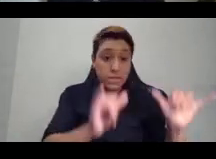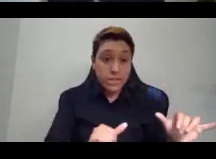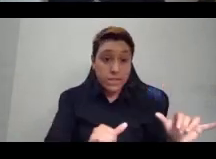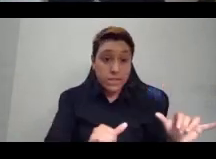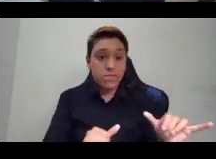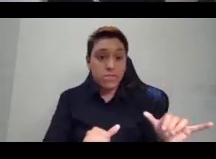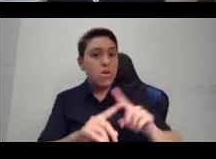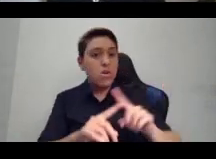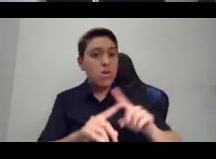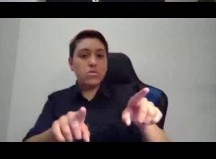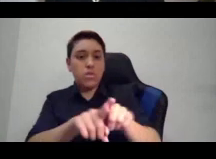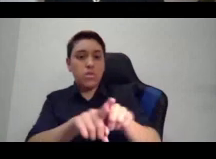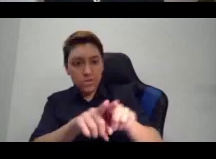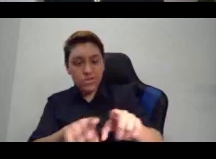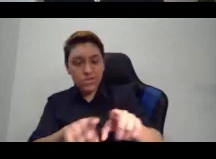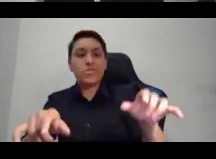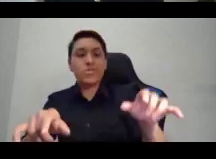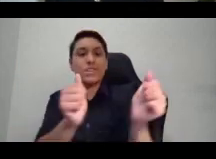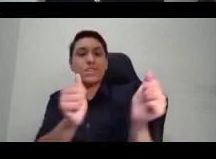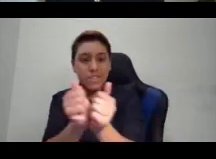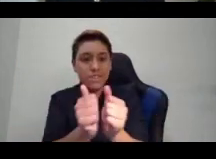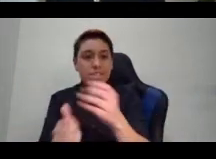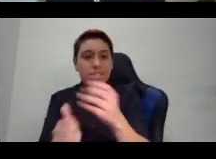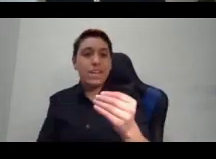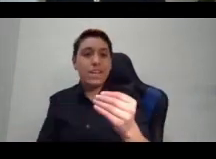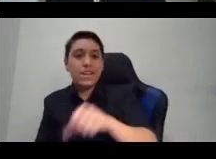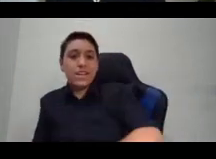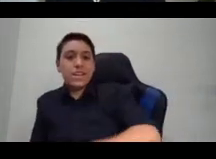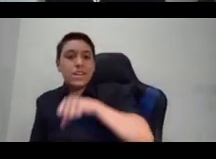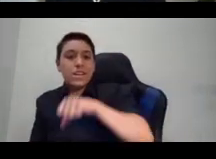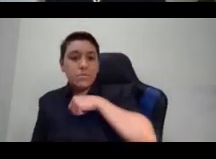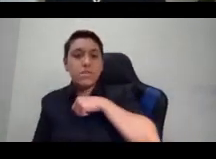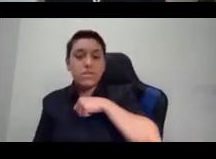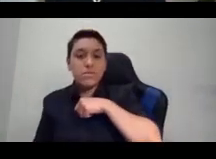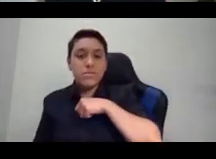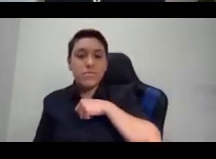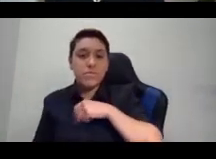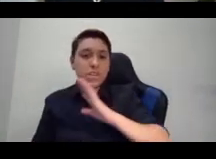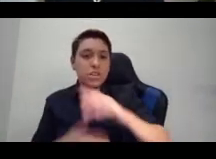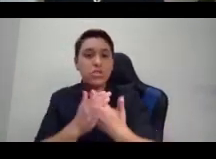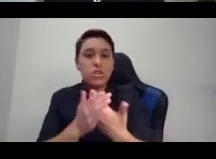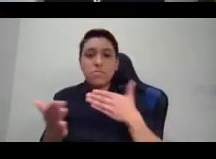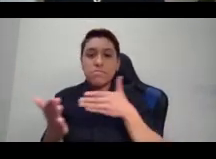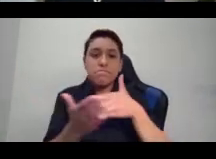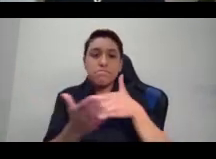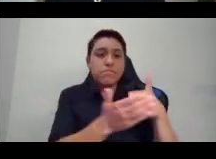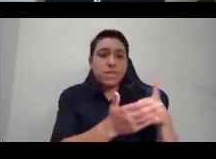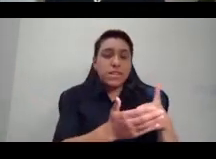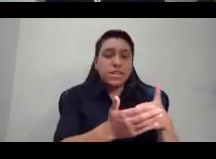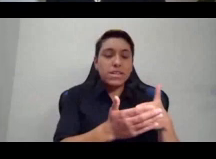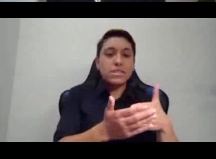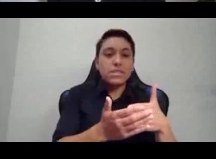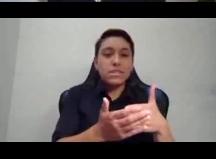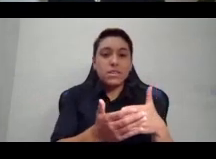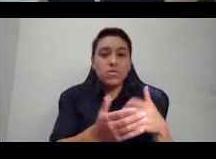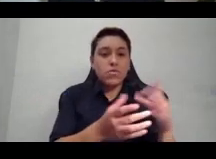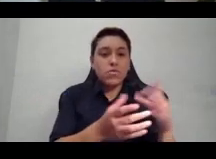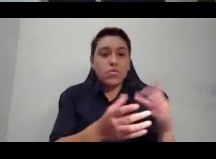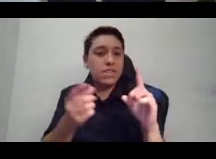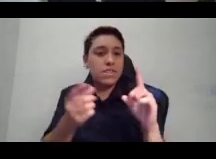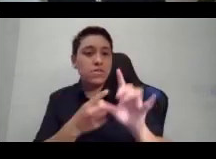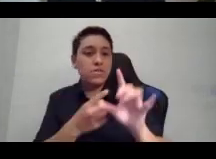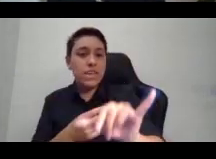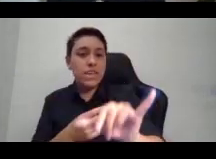and the resistance to capitalism as it is the resistance to the gender binary, because all of those things are intimately